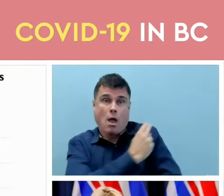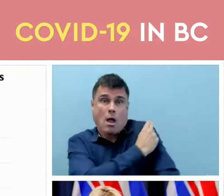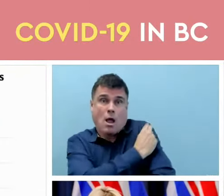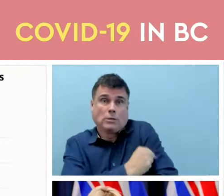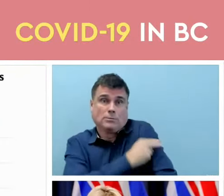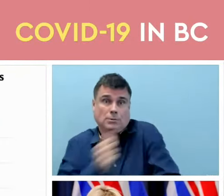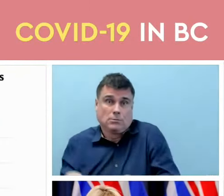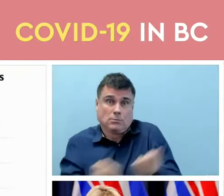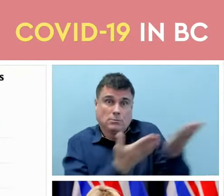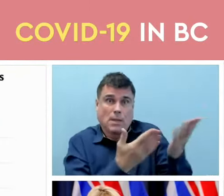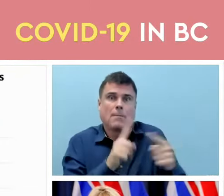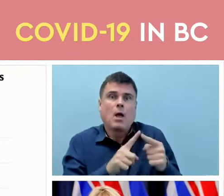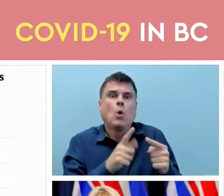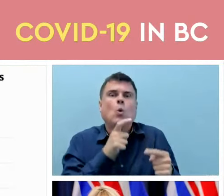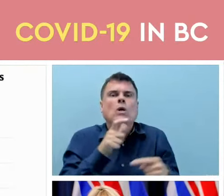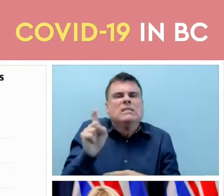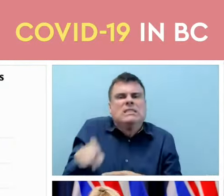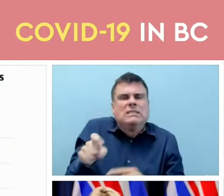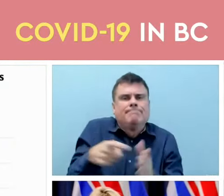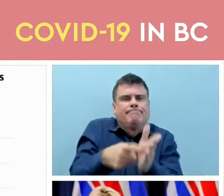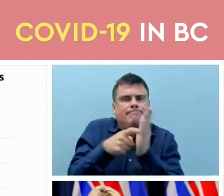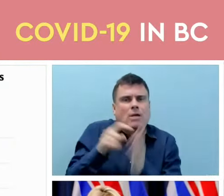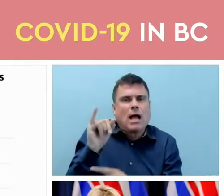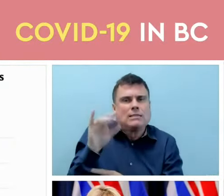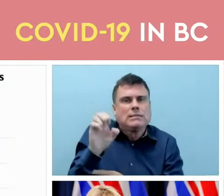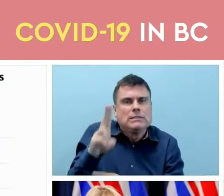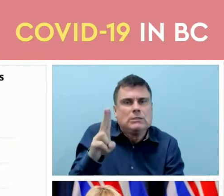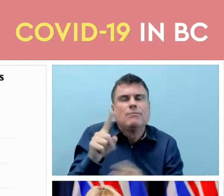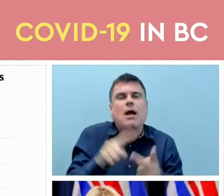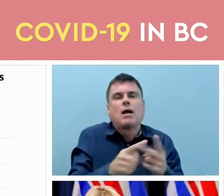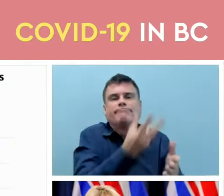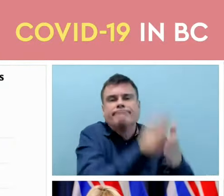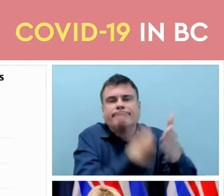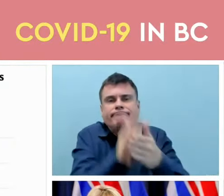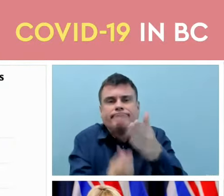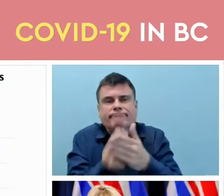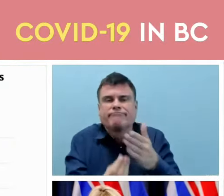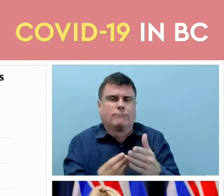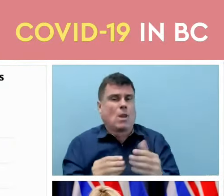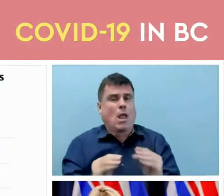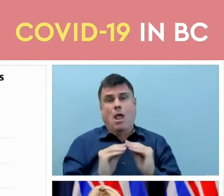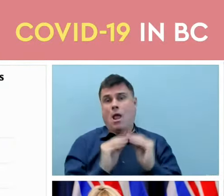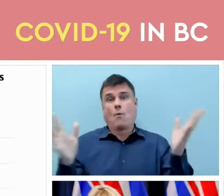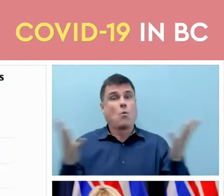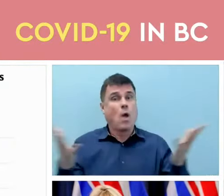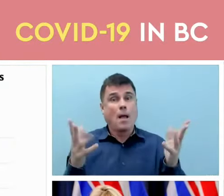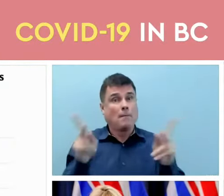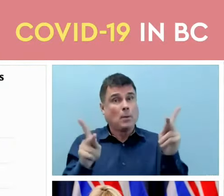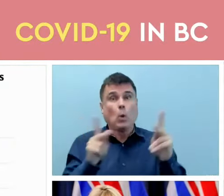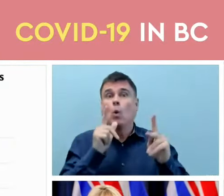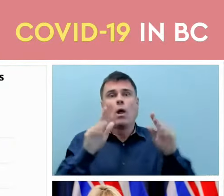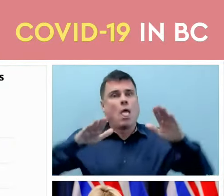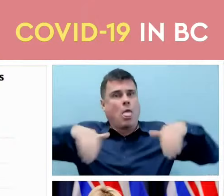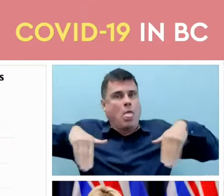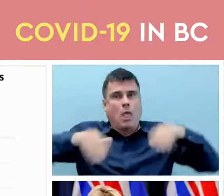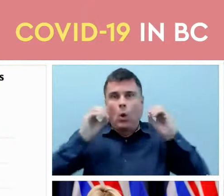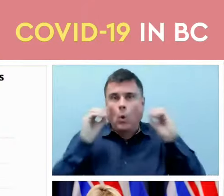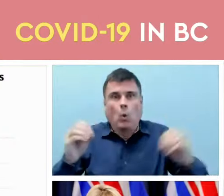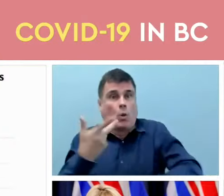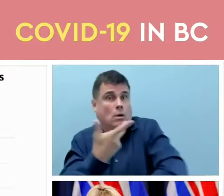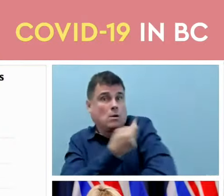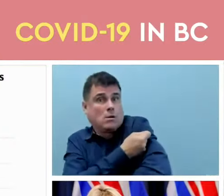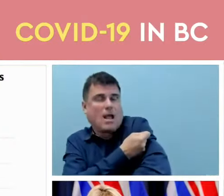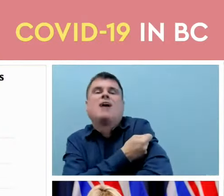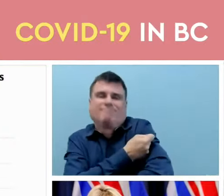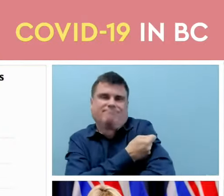across the board we see that people who are unvaccinated have a much higher risk of being hospitalized having COVID severe